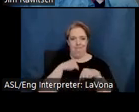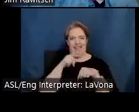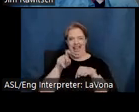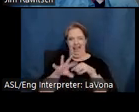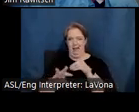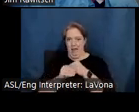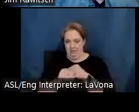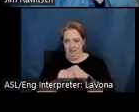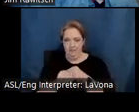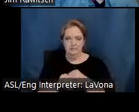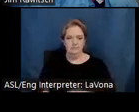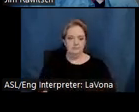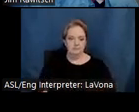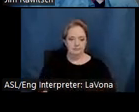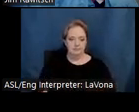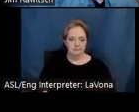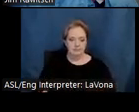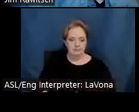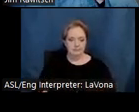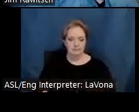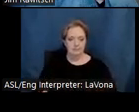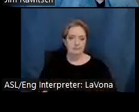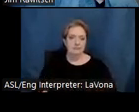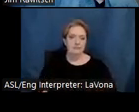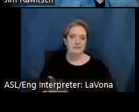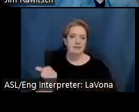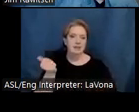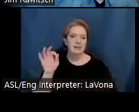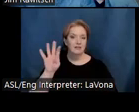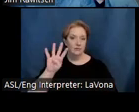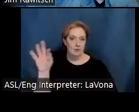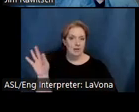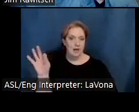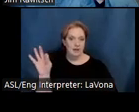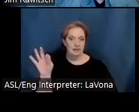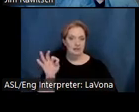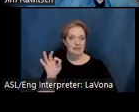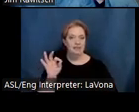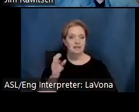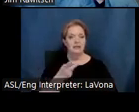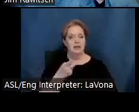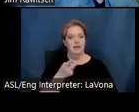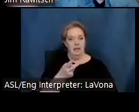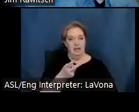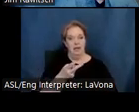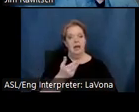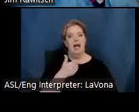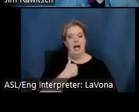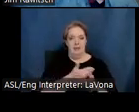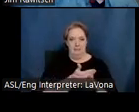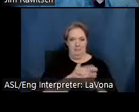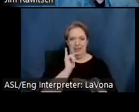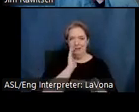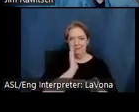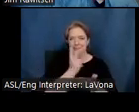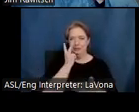that by 1949, the Maloof's had a baby to care for. That's the photo we're